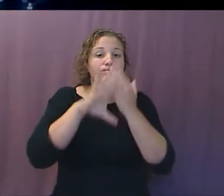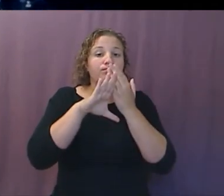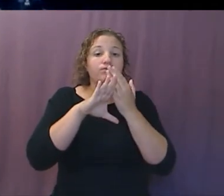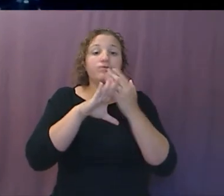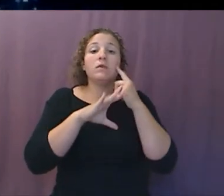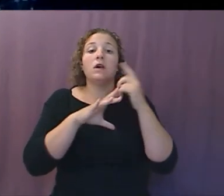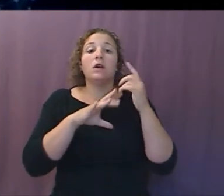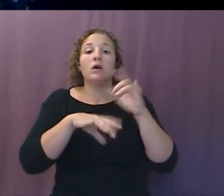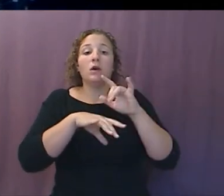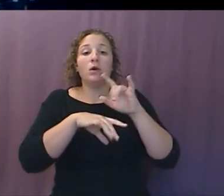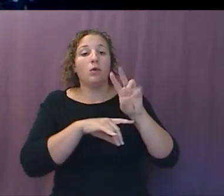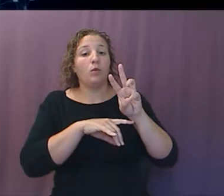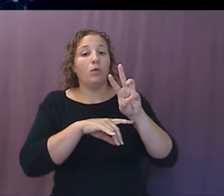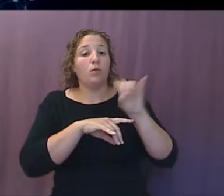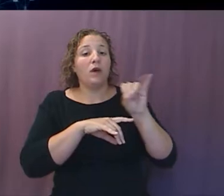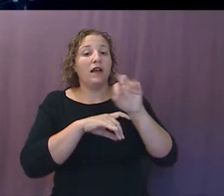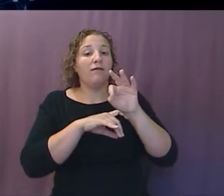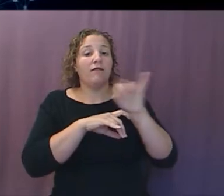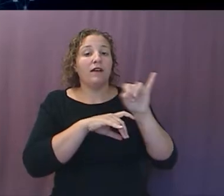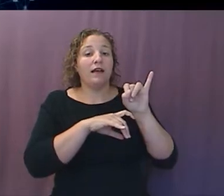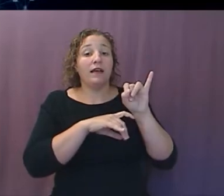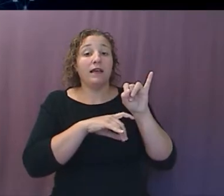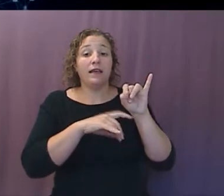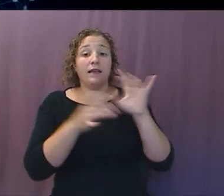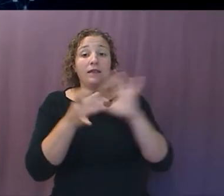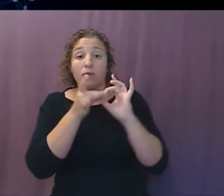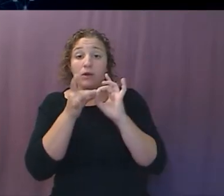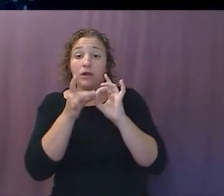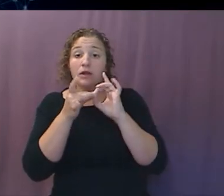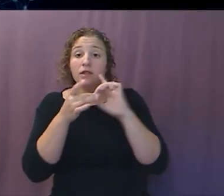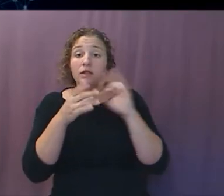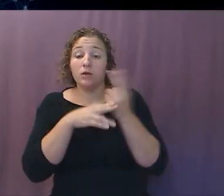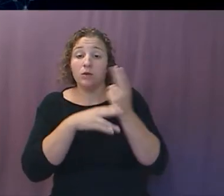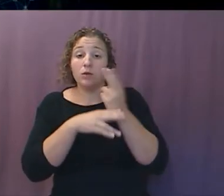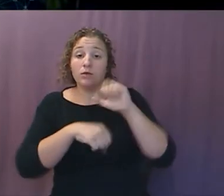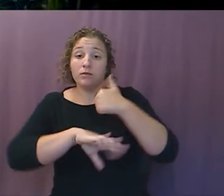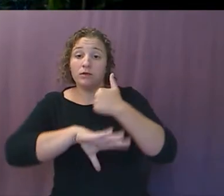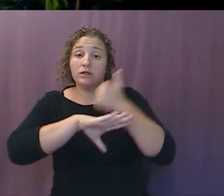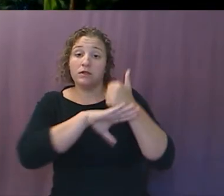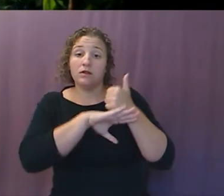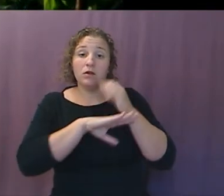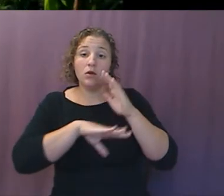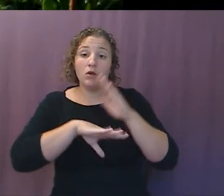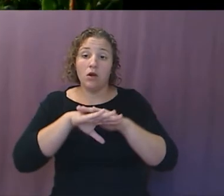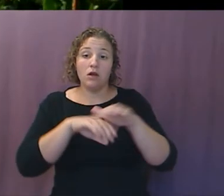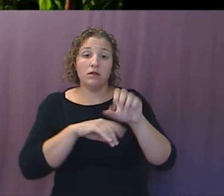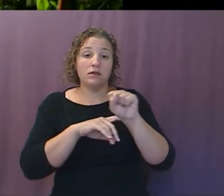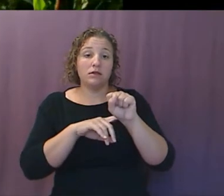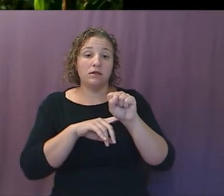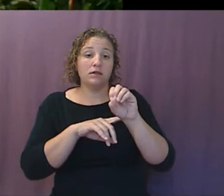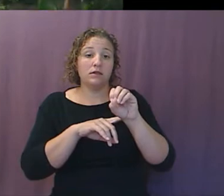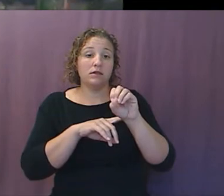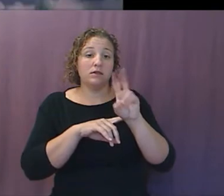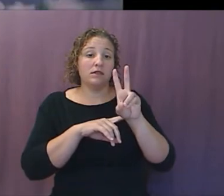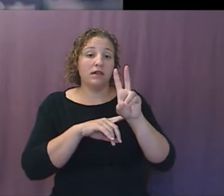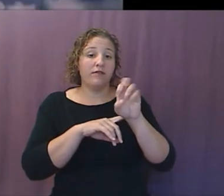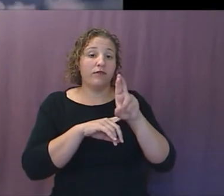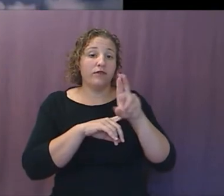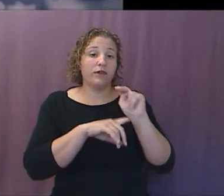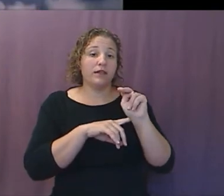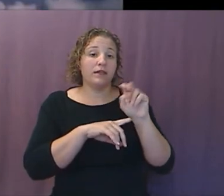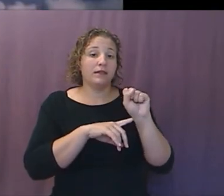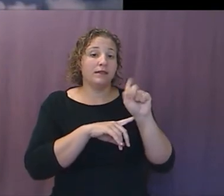global, new digital currency built and deployed upon the Sovereign Sky satellite constellation in the